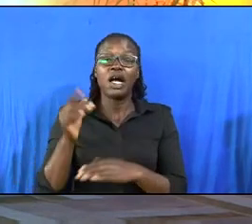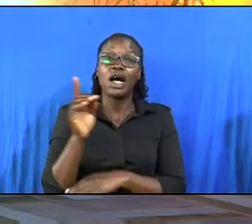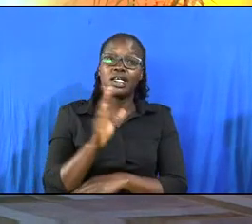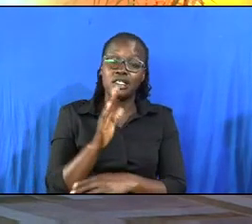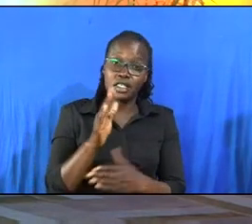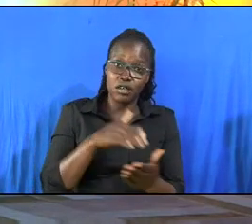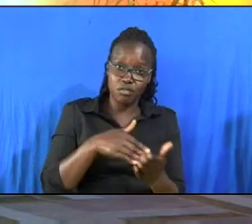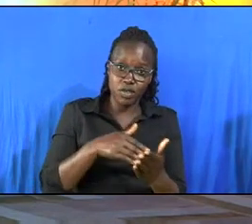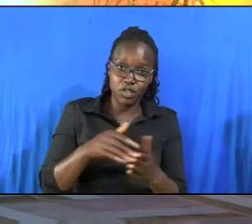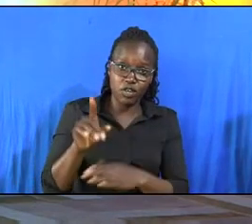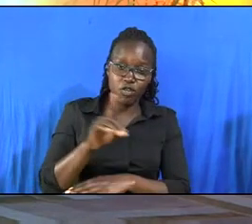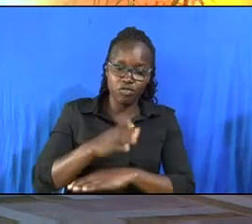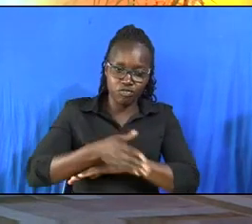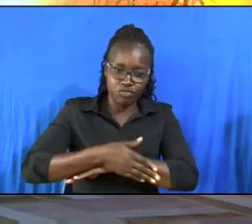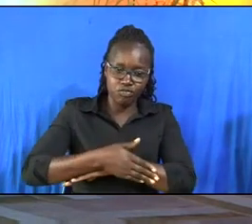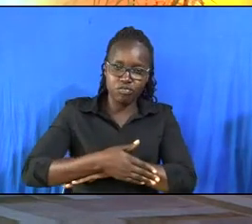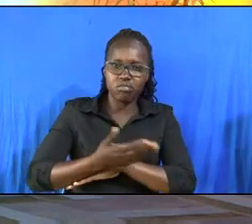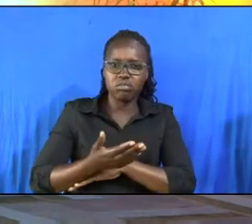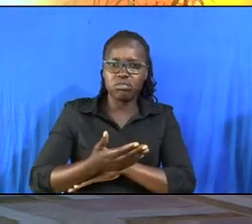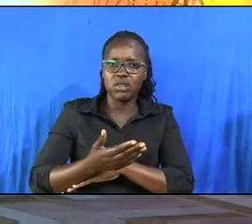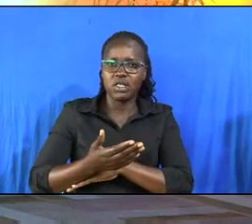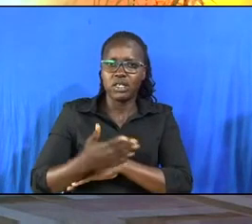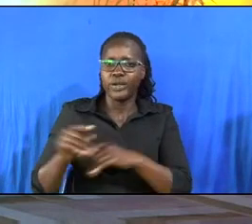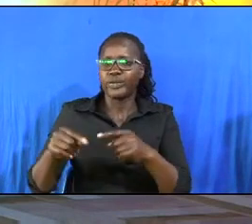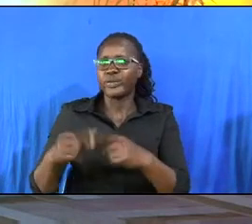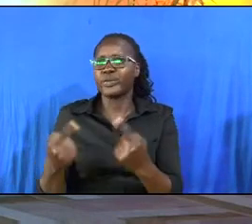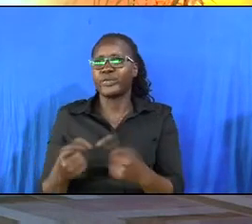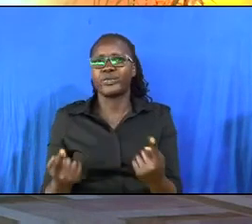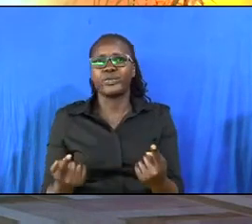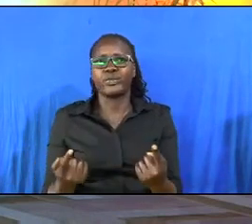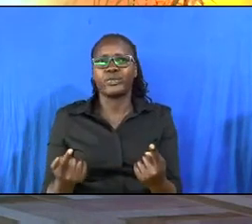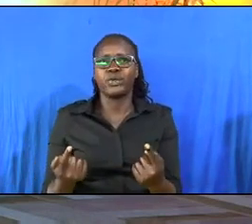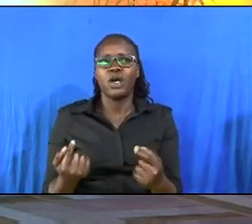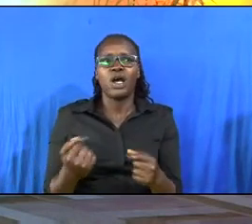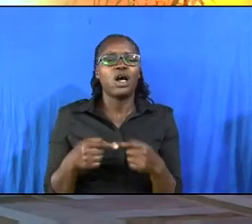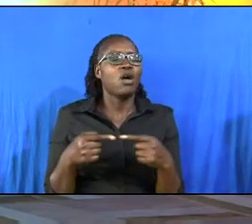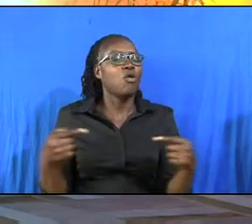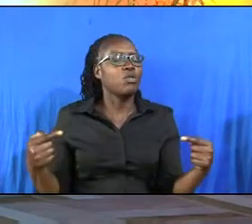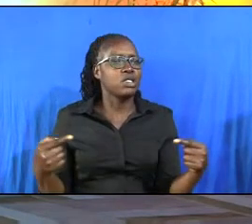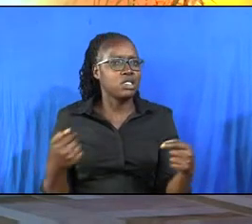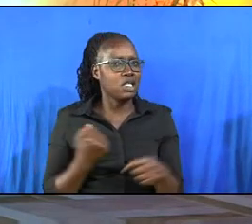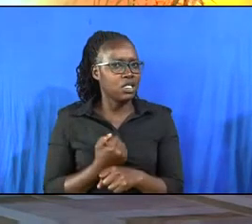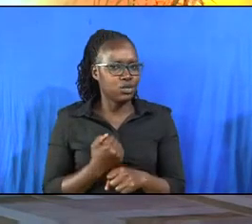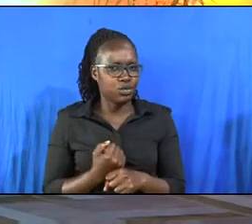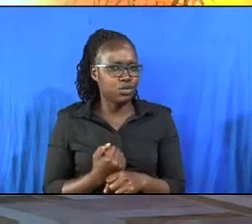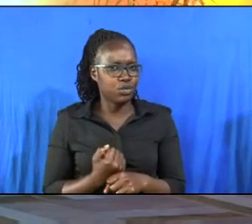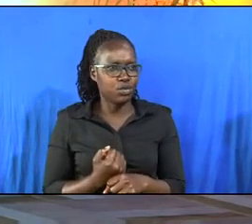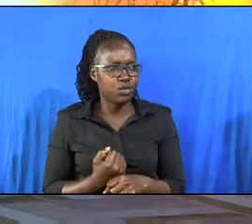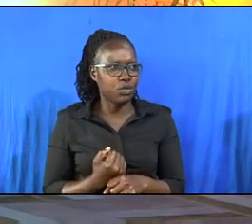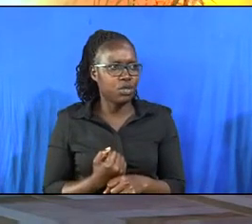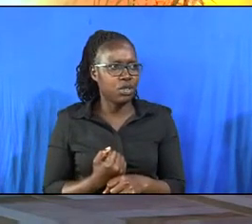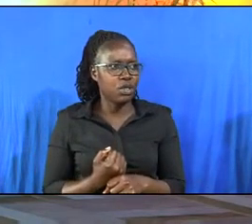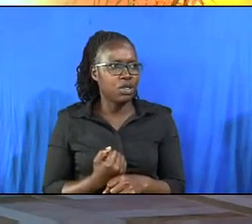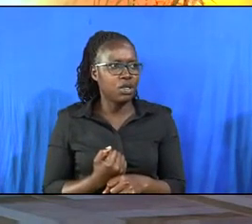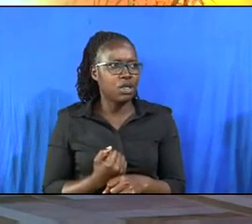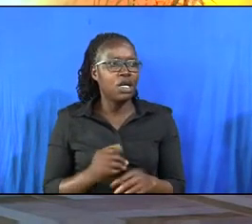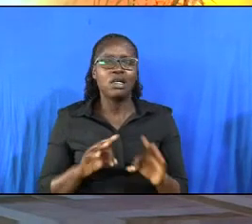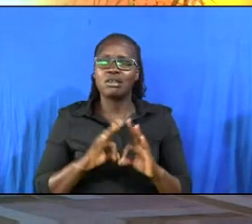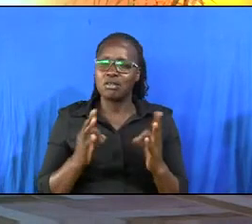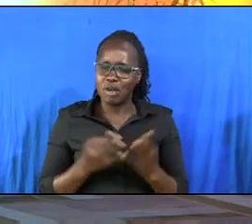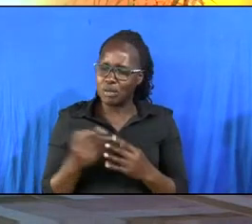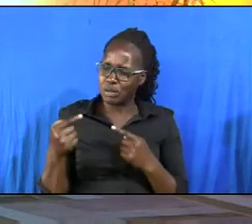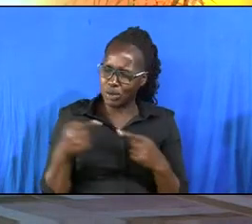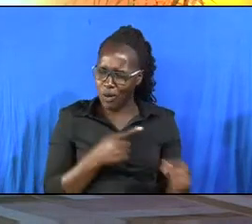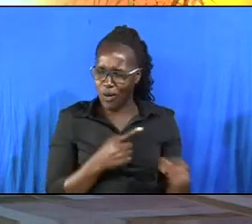i get into clashes i meet some conflicts in life we have conflicts in the families